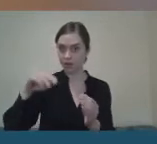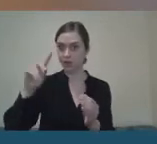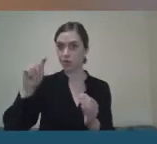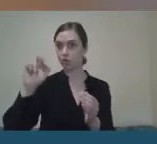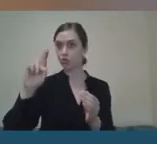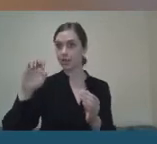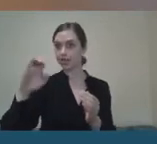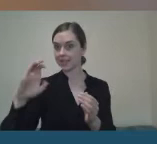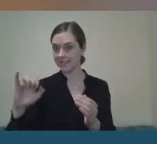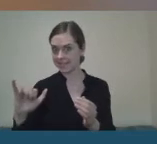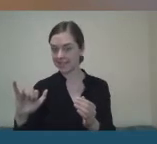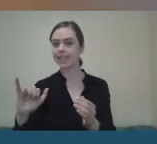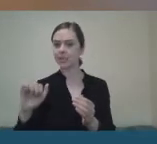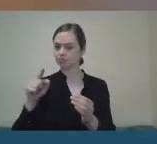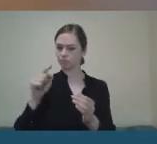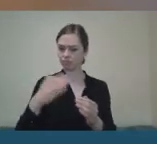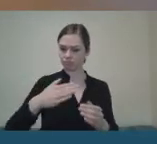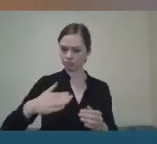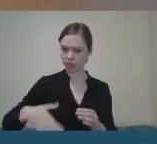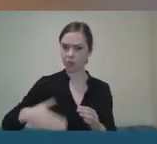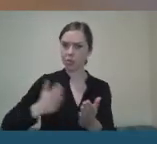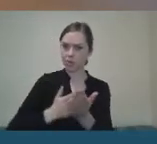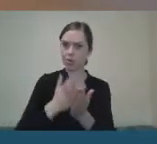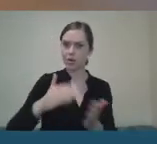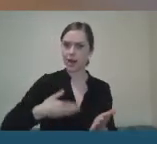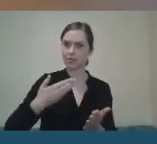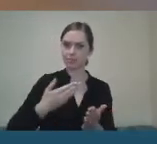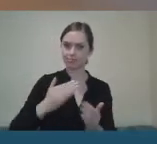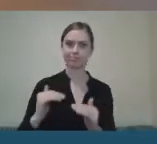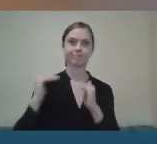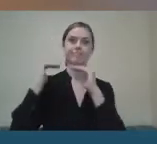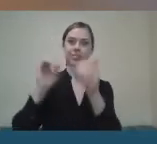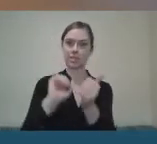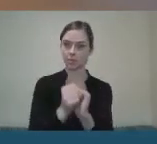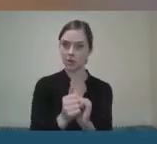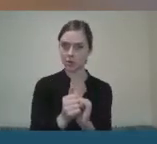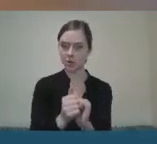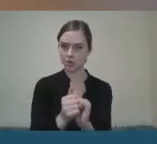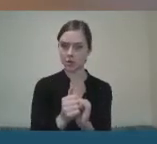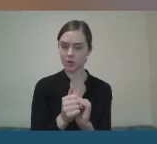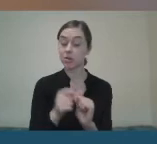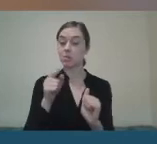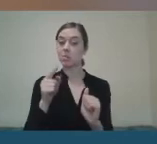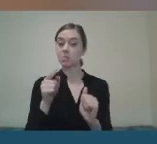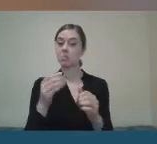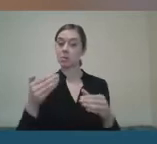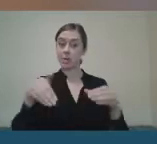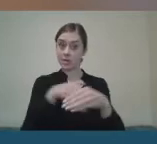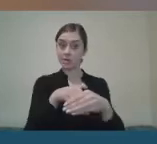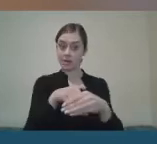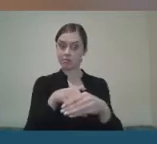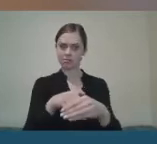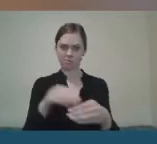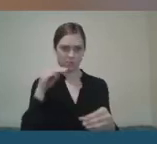But it's probably fair to say that to you and Sport Ireland, participation is nearly more important at this stage, isn't it?